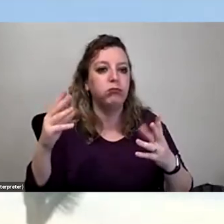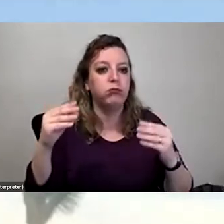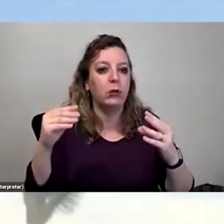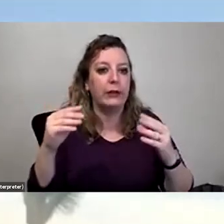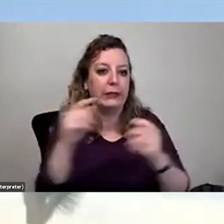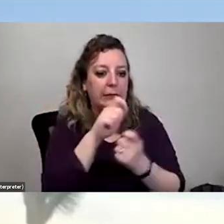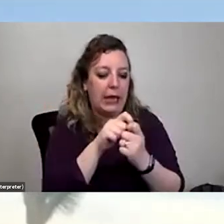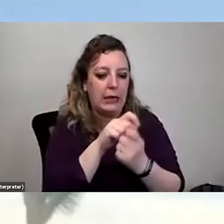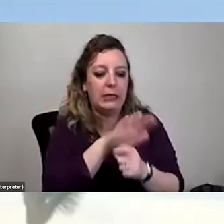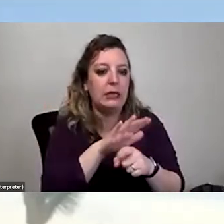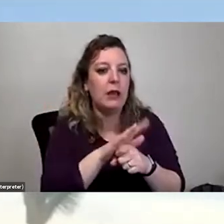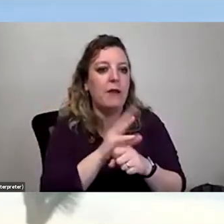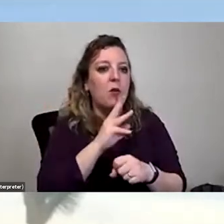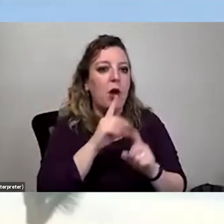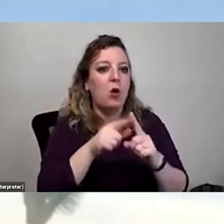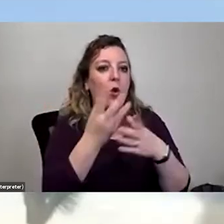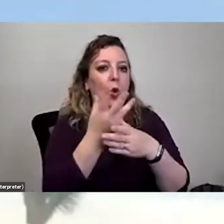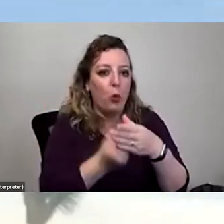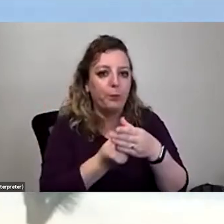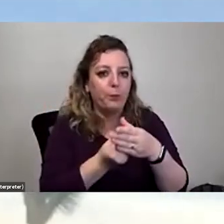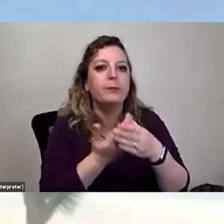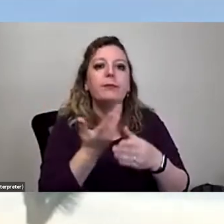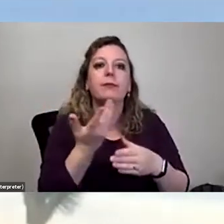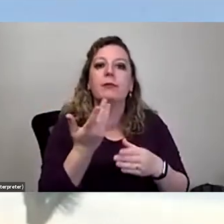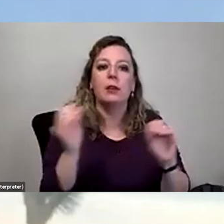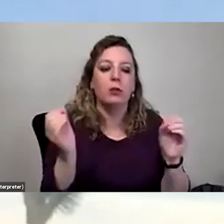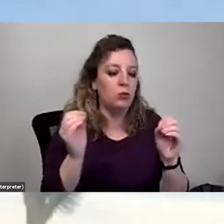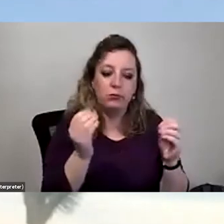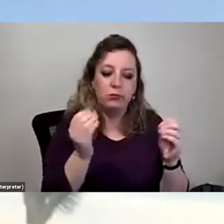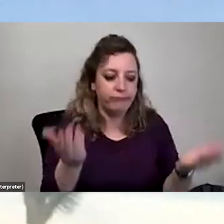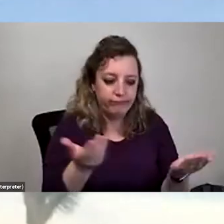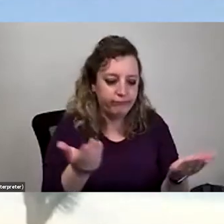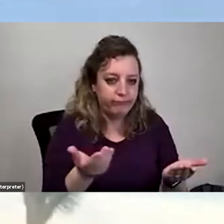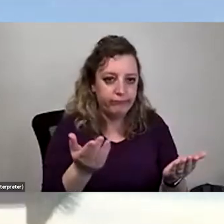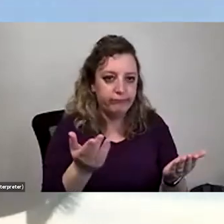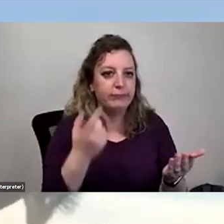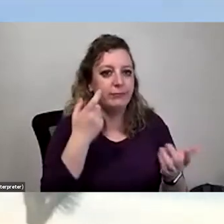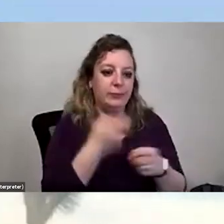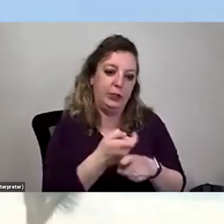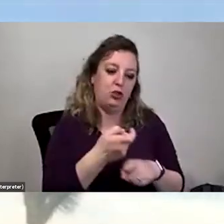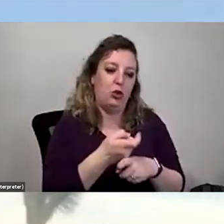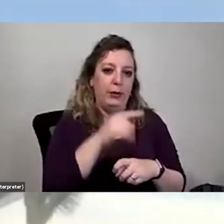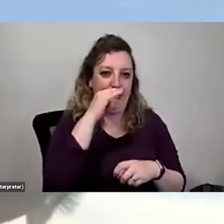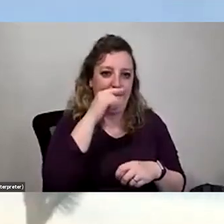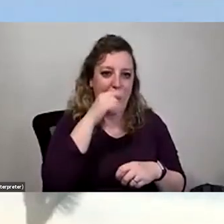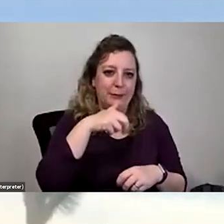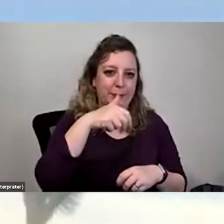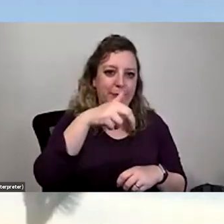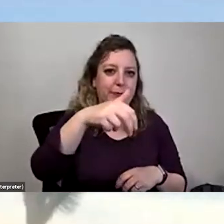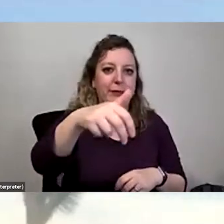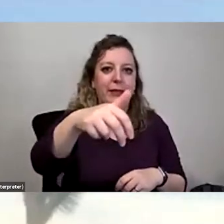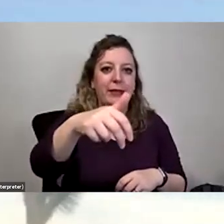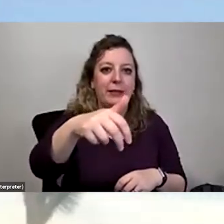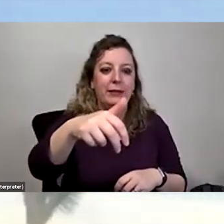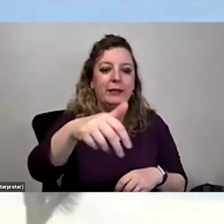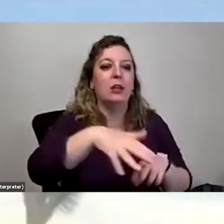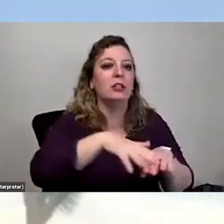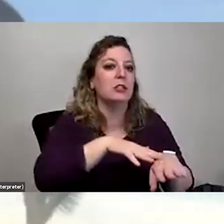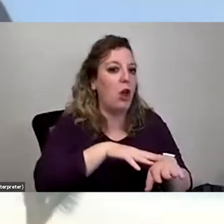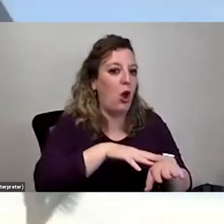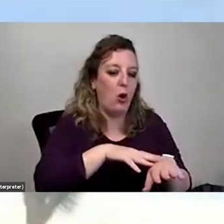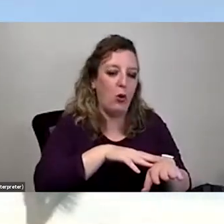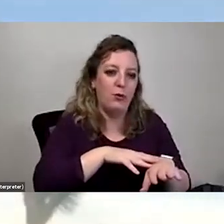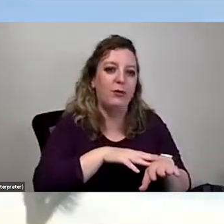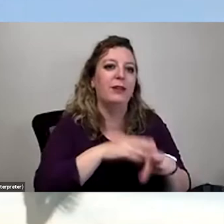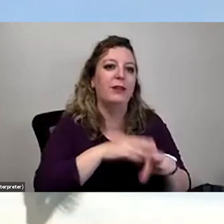enough water to create that suction. So there's no quicksand here. We always joke with the kids walking through the wash. There's only slow sand. It's